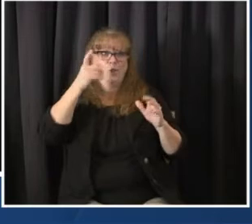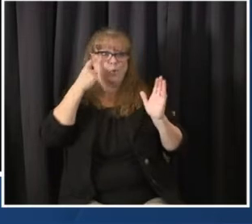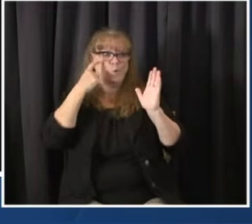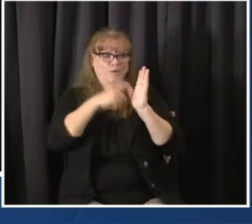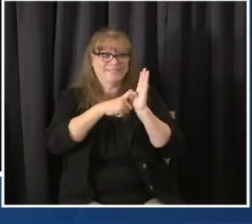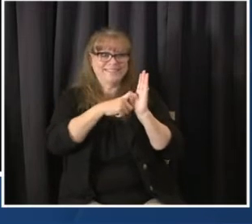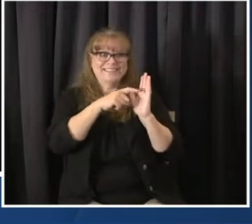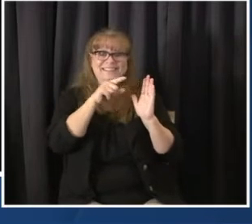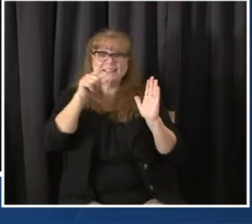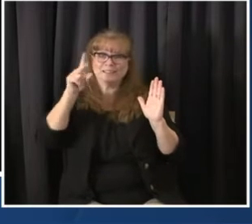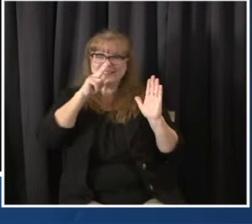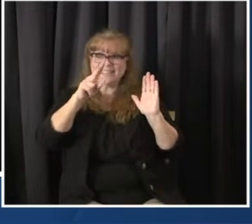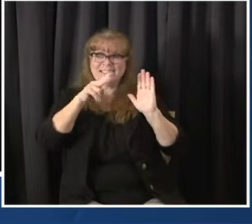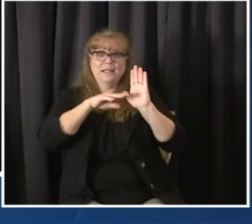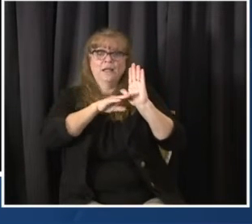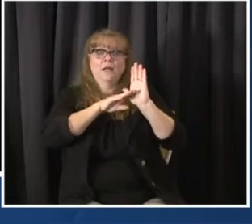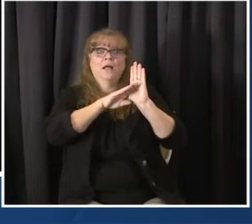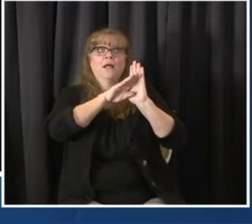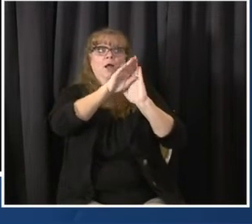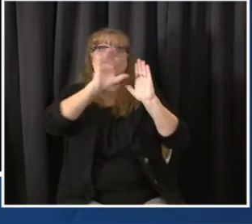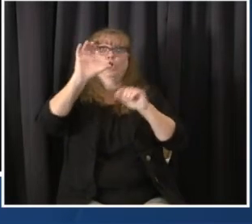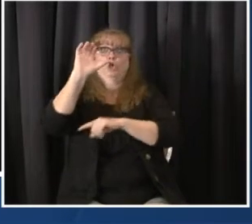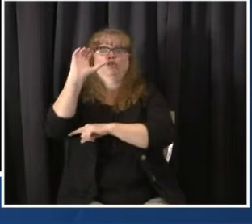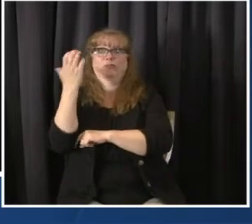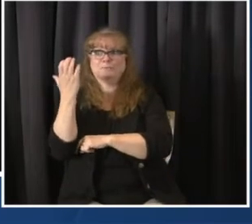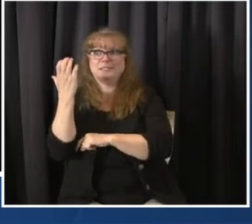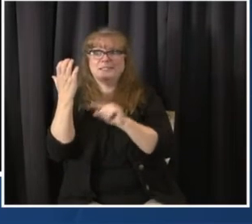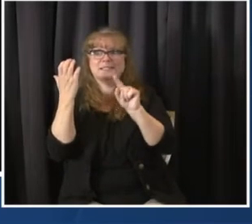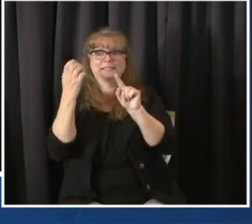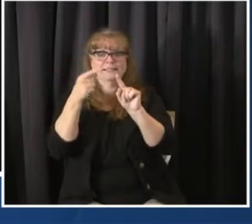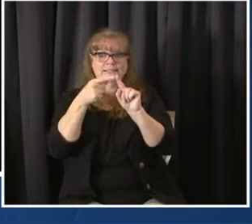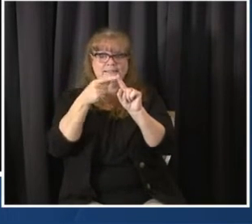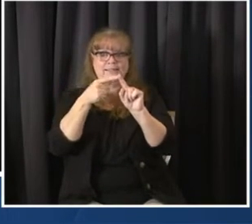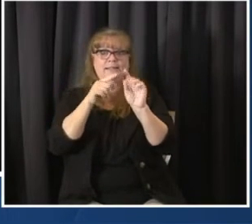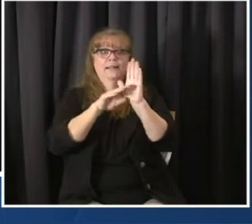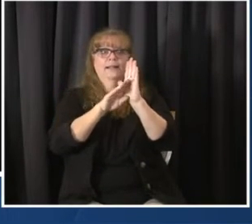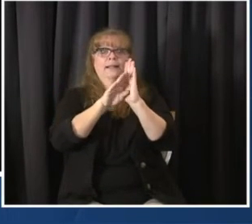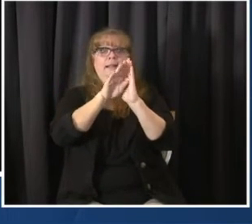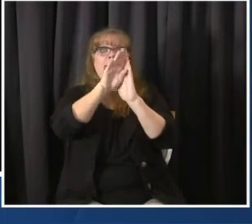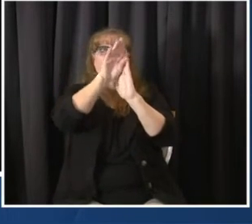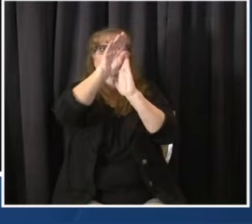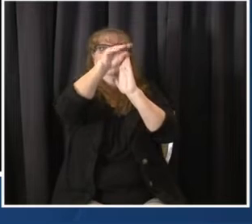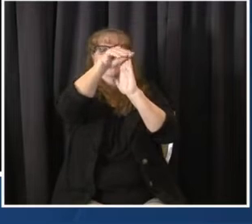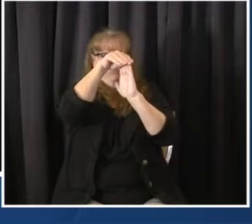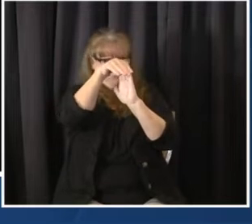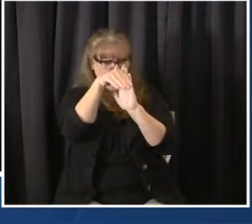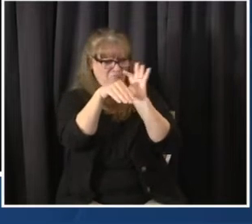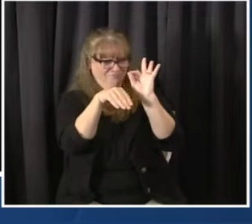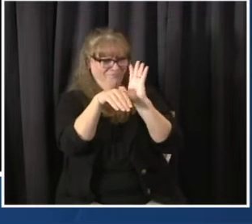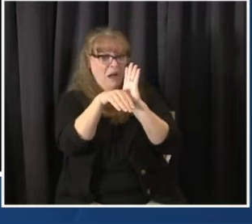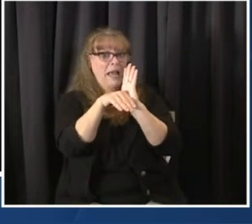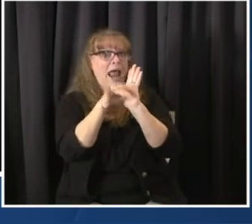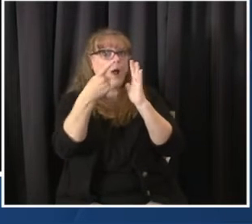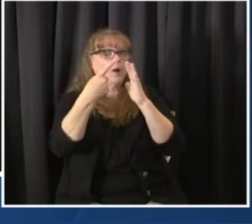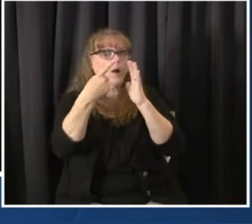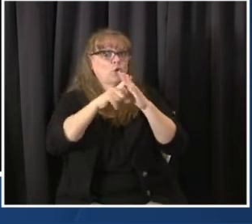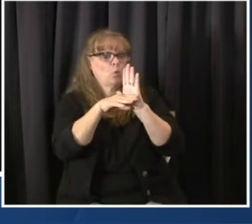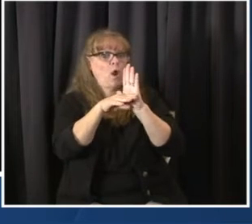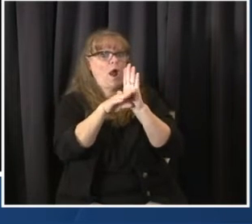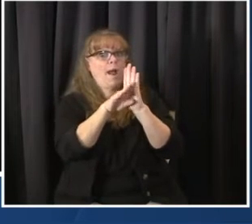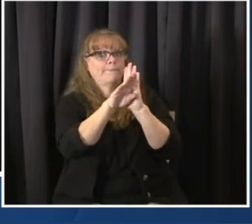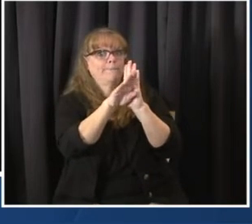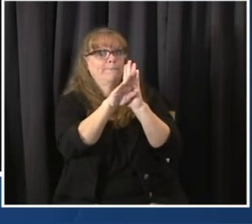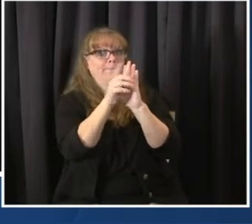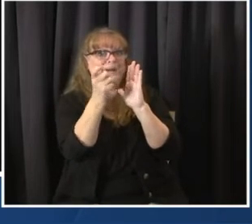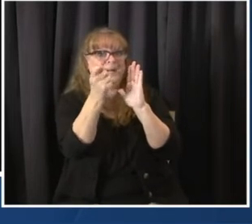There are some early signs that we are seeing a small increase so far following Christmas. It is still too soon for us